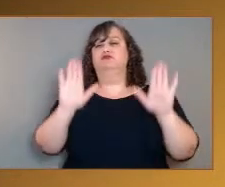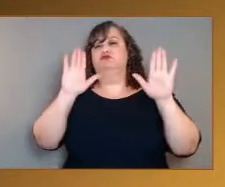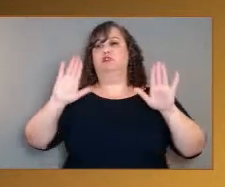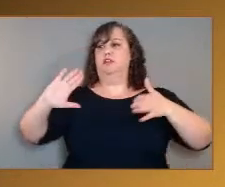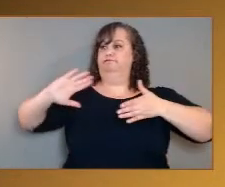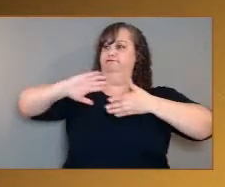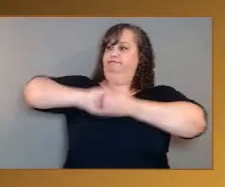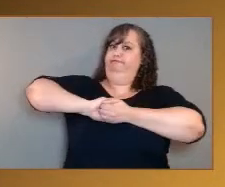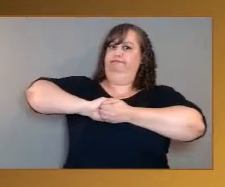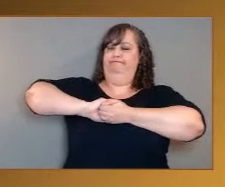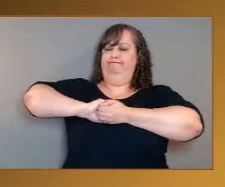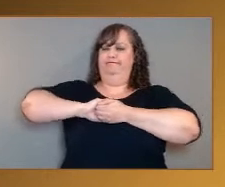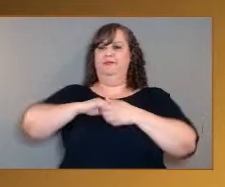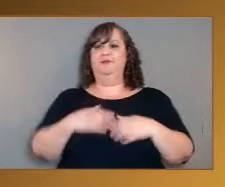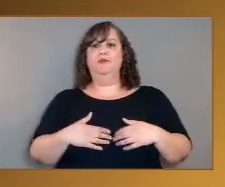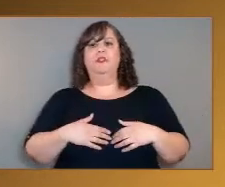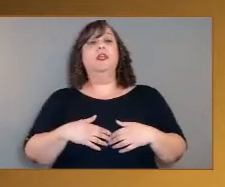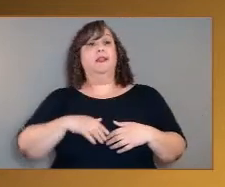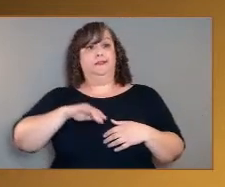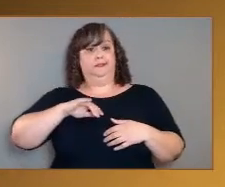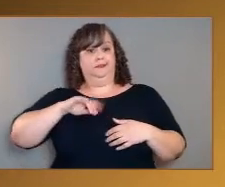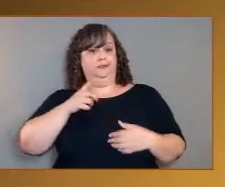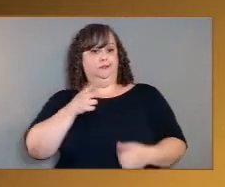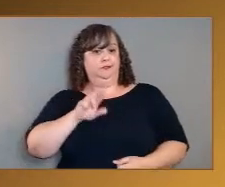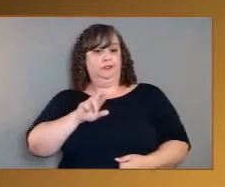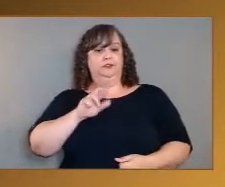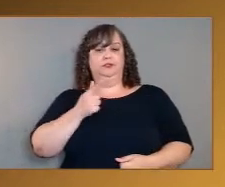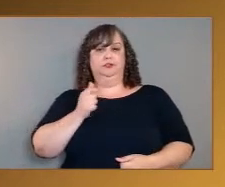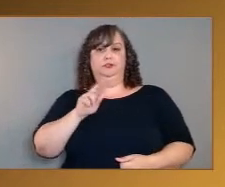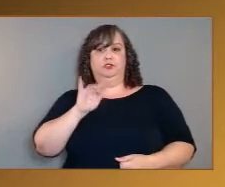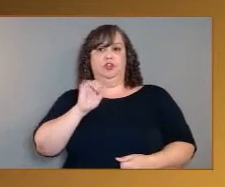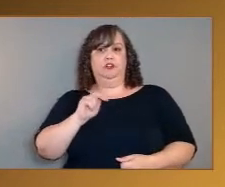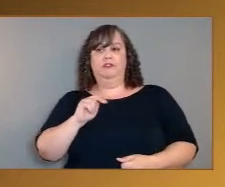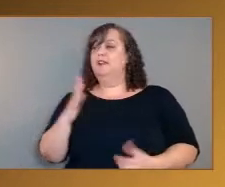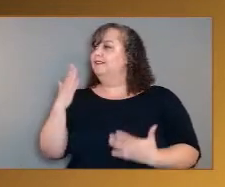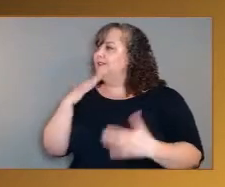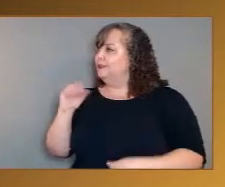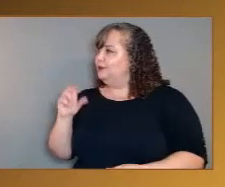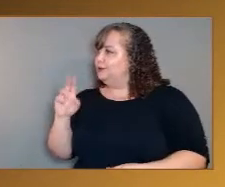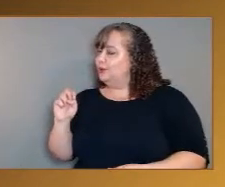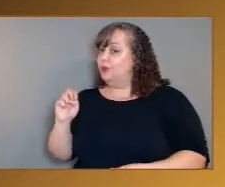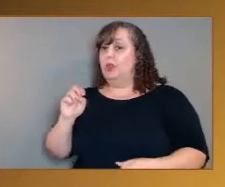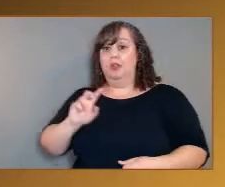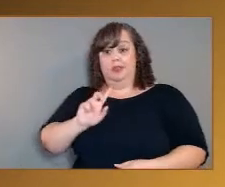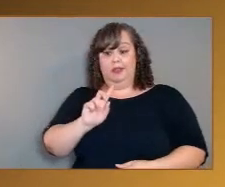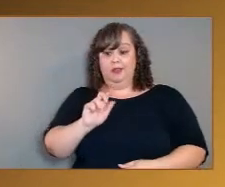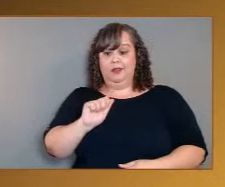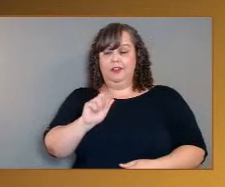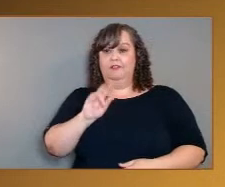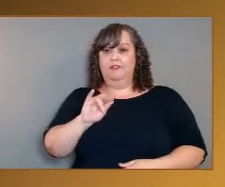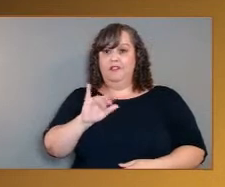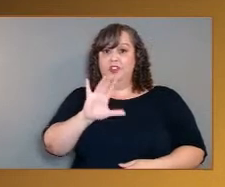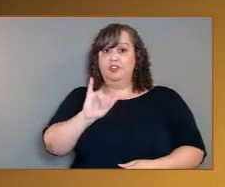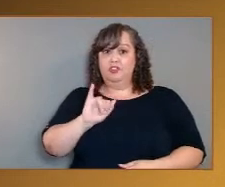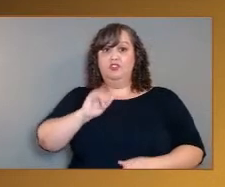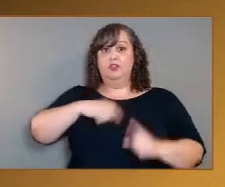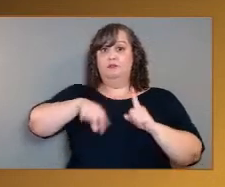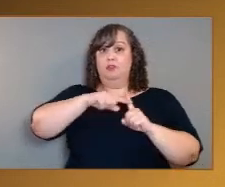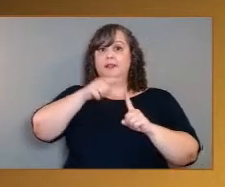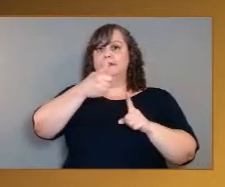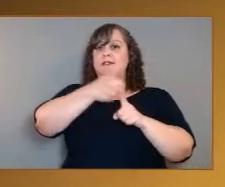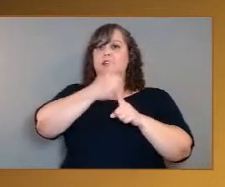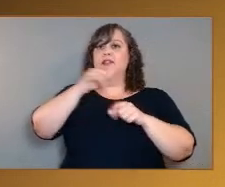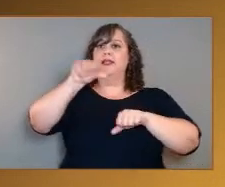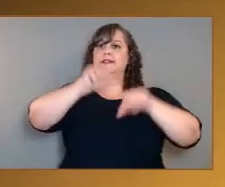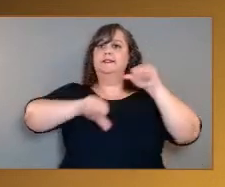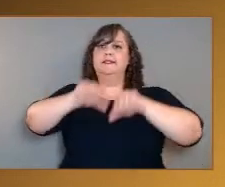Well, thanks, Sue. And Da Vinci Plus is like a flying rover chemistry lab that descends through the atmosphere from the cloud tops to the surface,